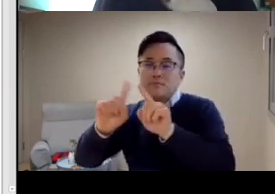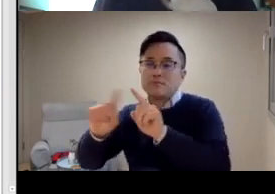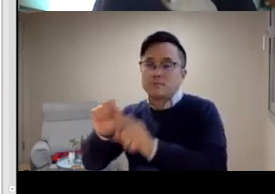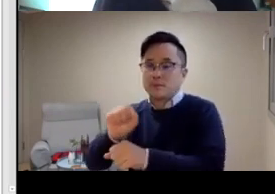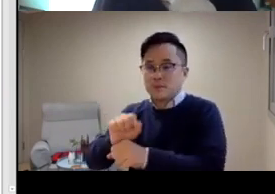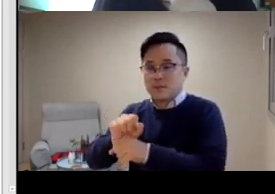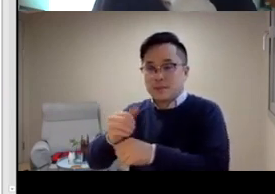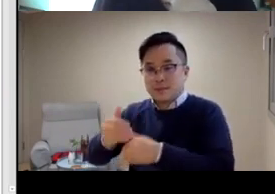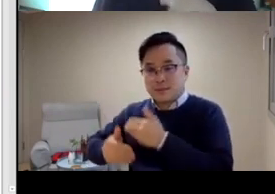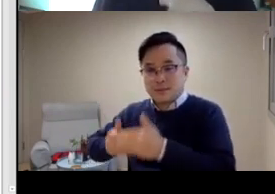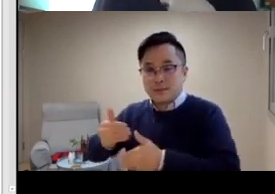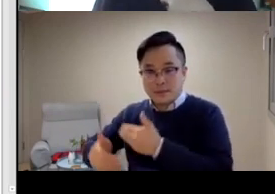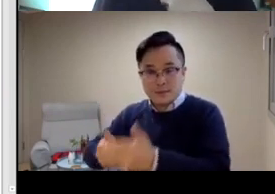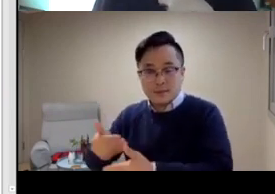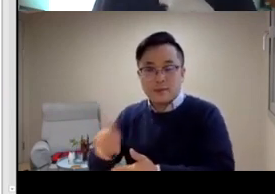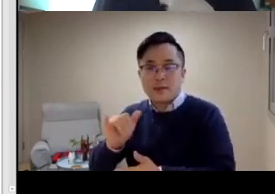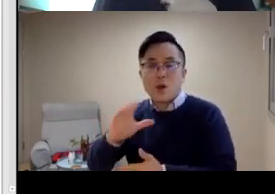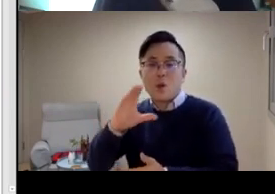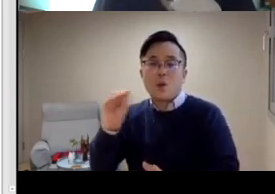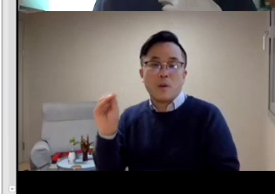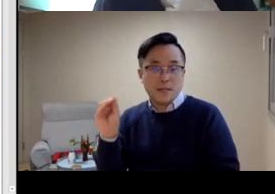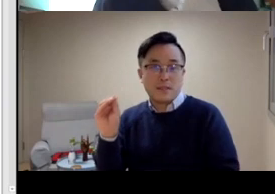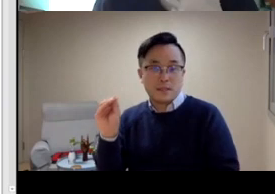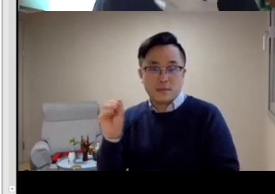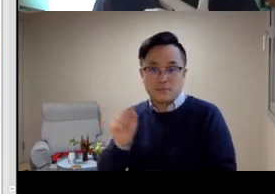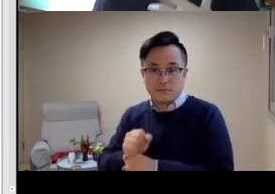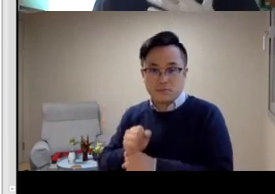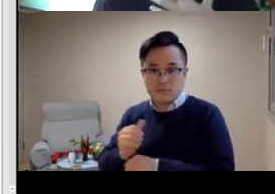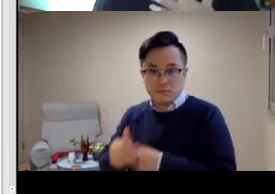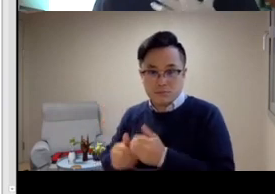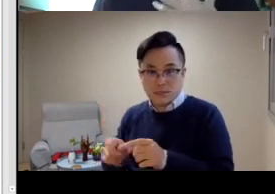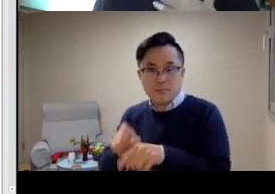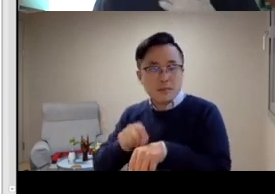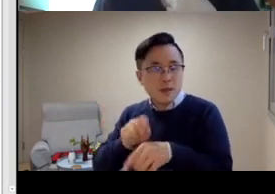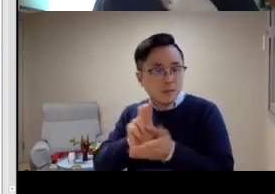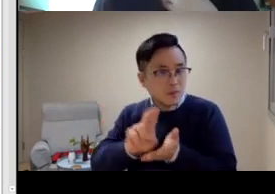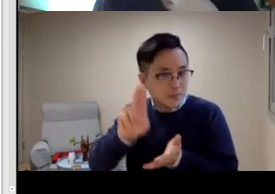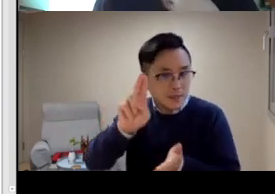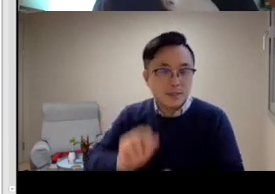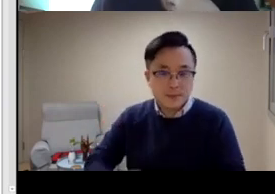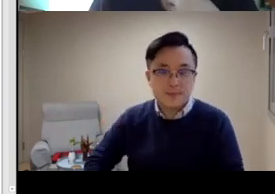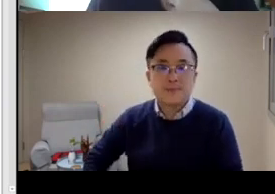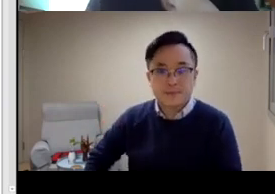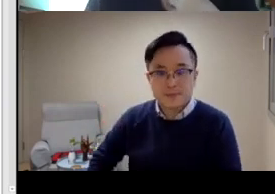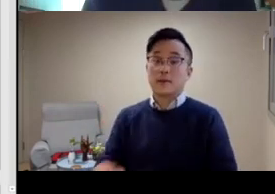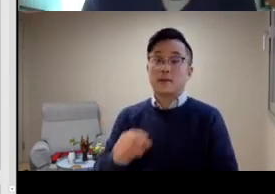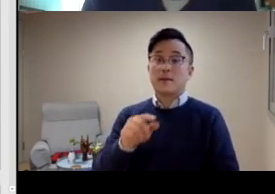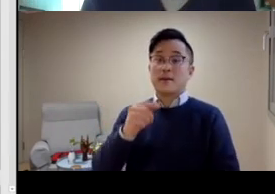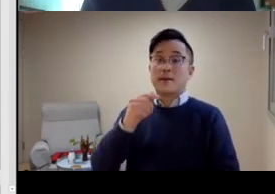community in Korea. I want to spread linguistic knowledge and disseminate information about the Deaf culture.